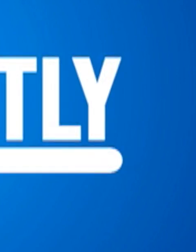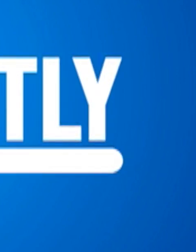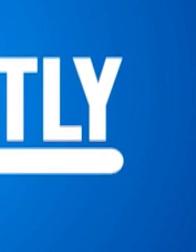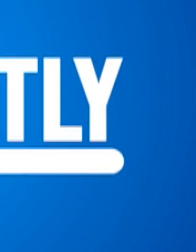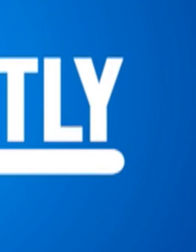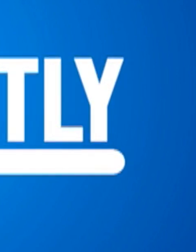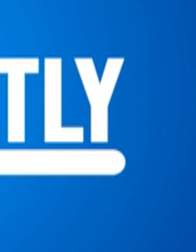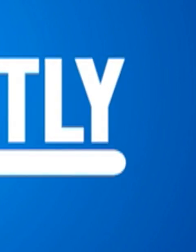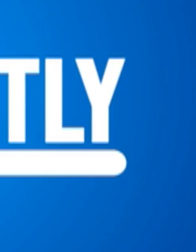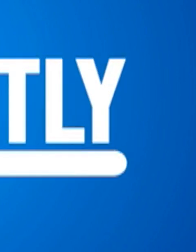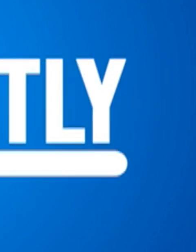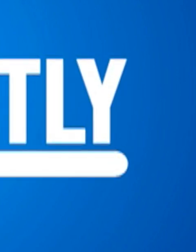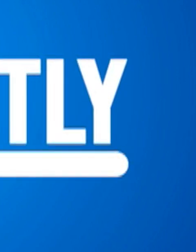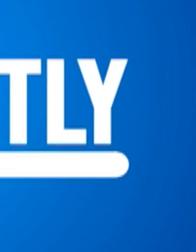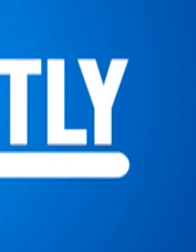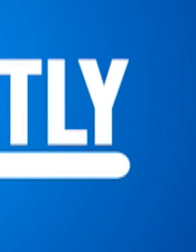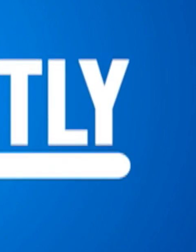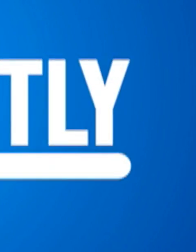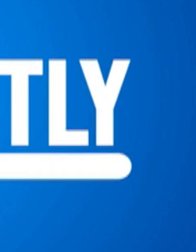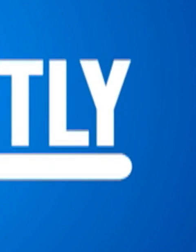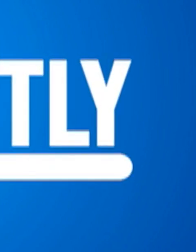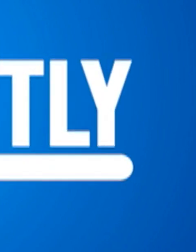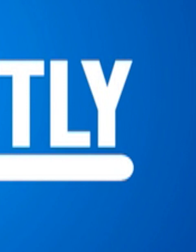abled differently